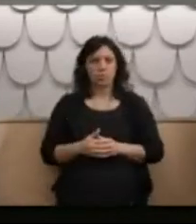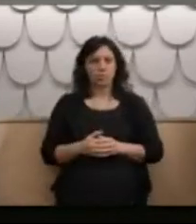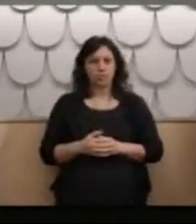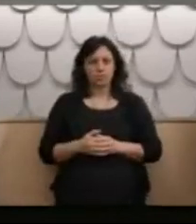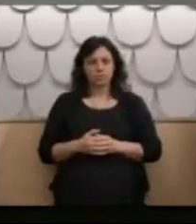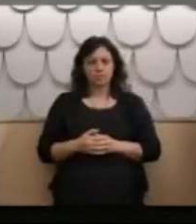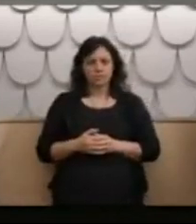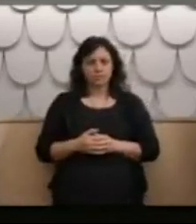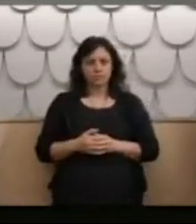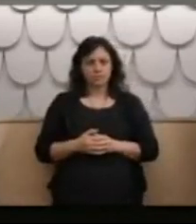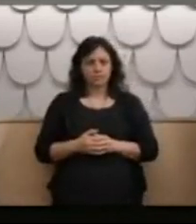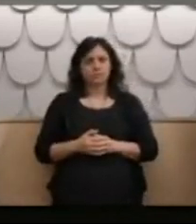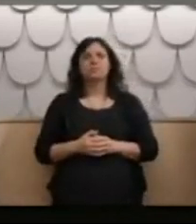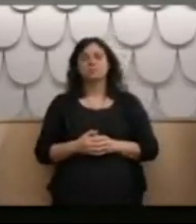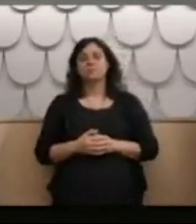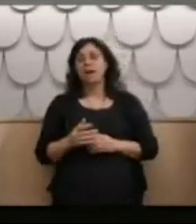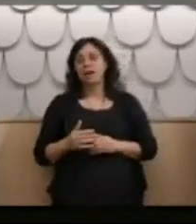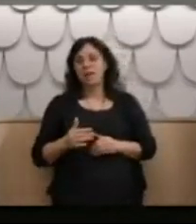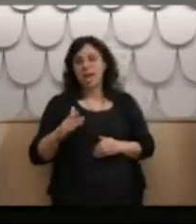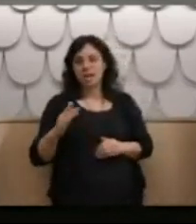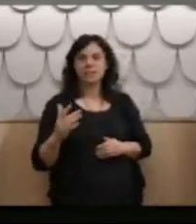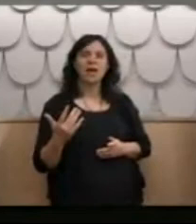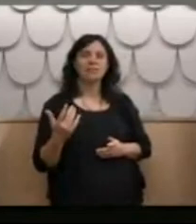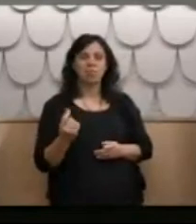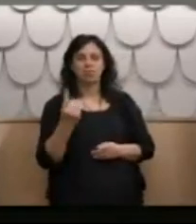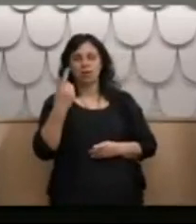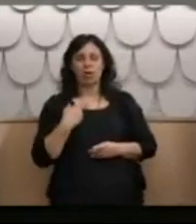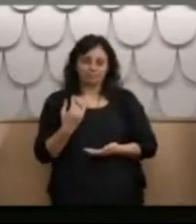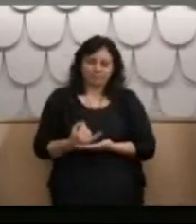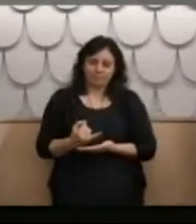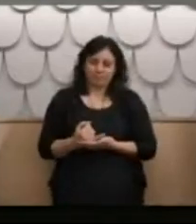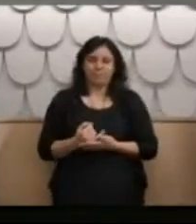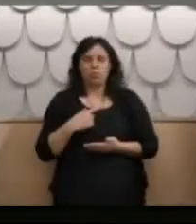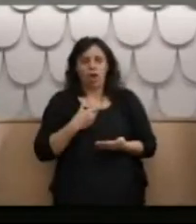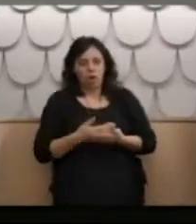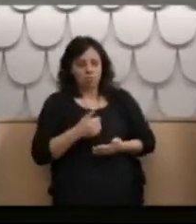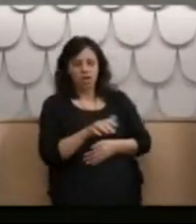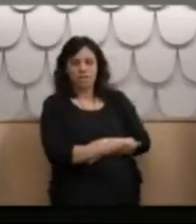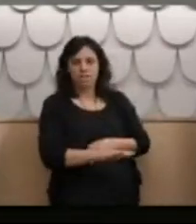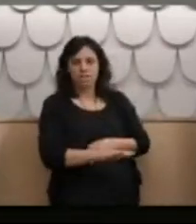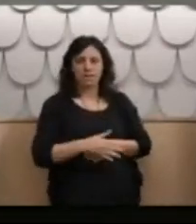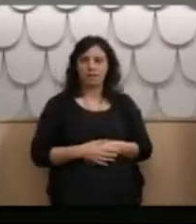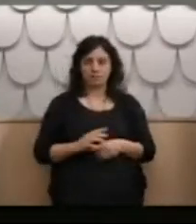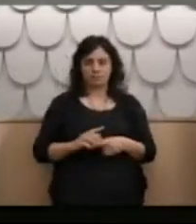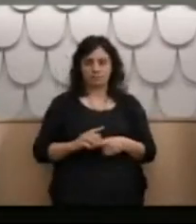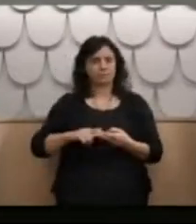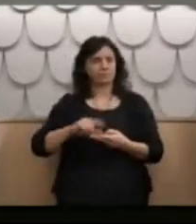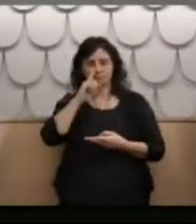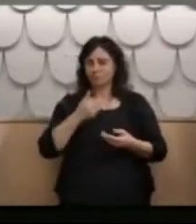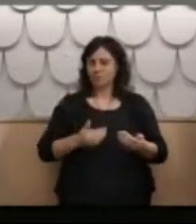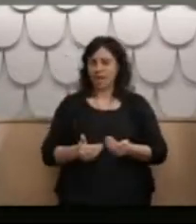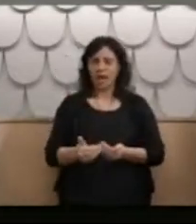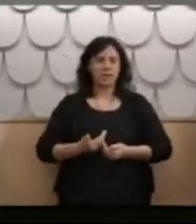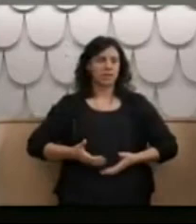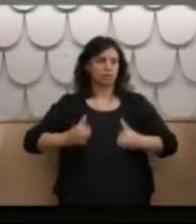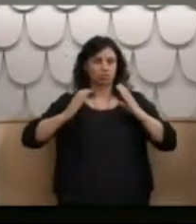Later, that was to the detriment of my family. I also couldn't handle stress. I started heavy